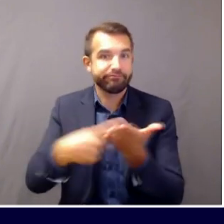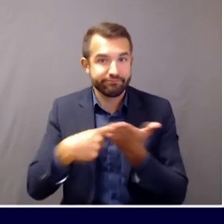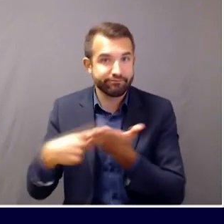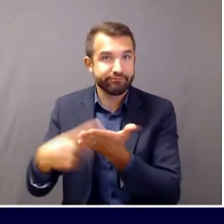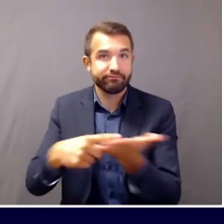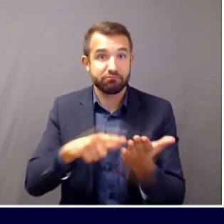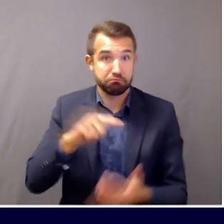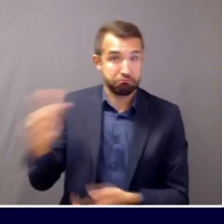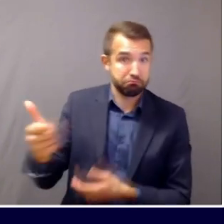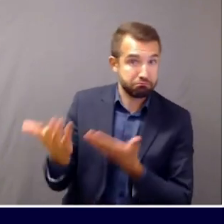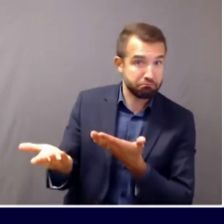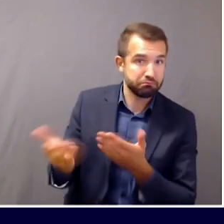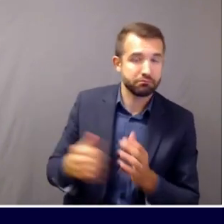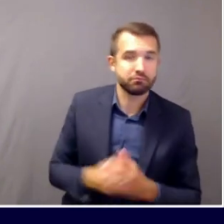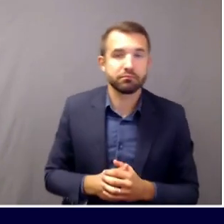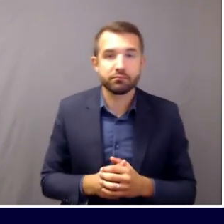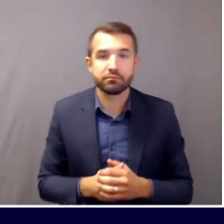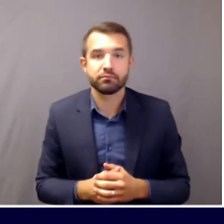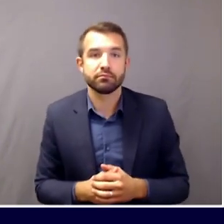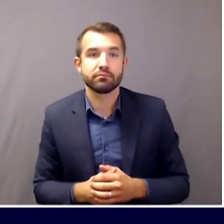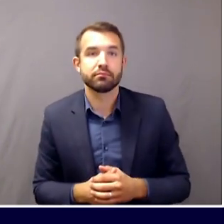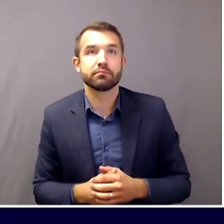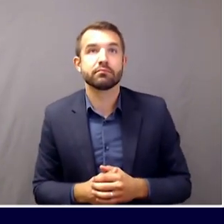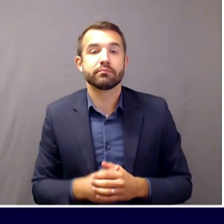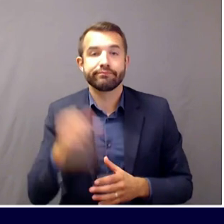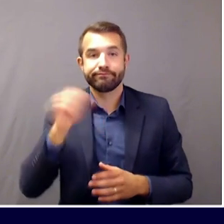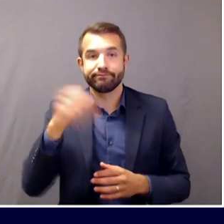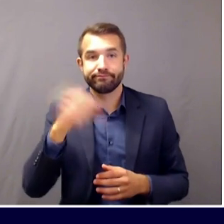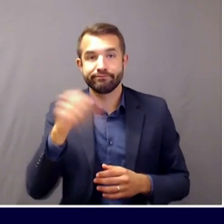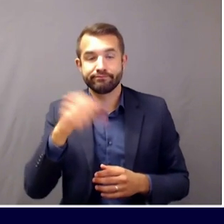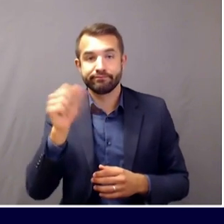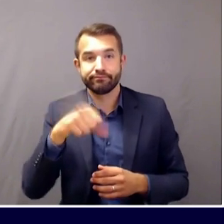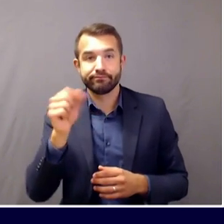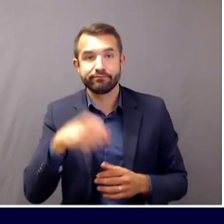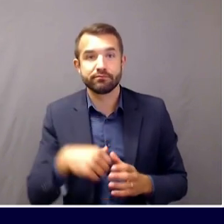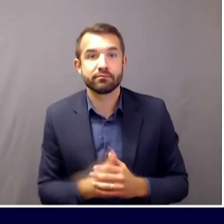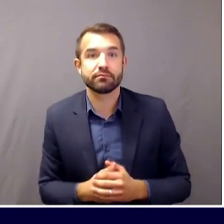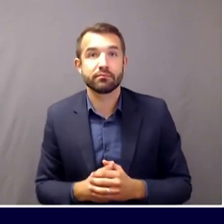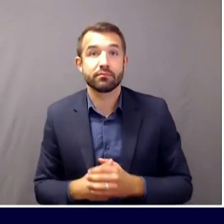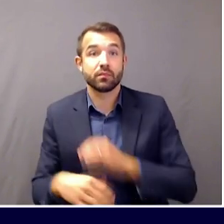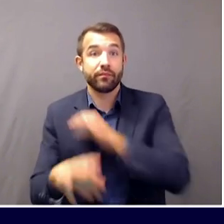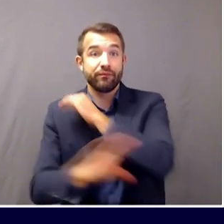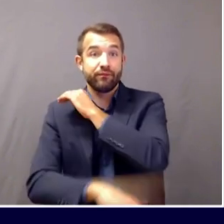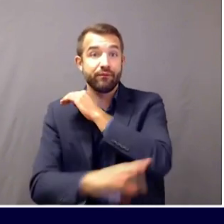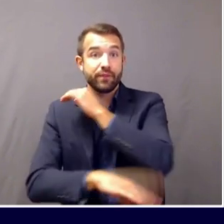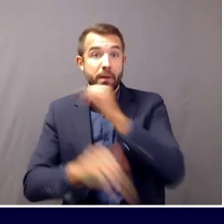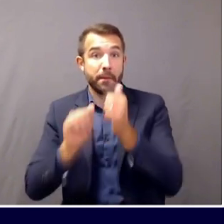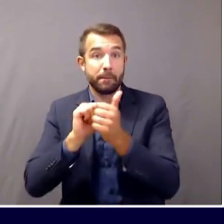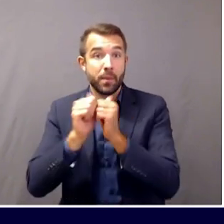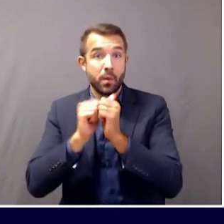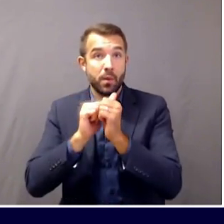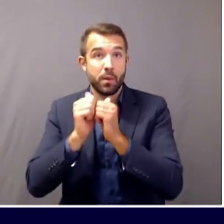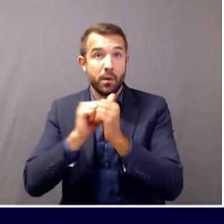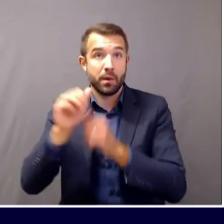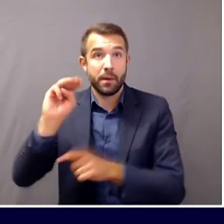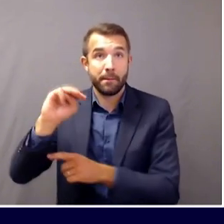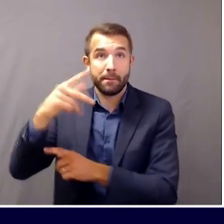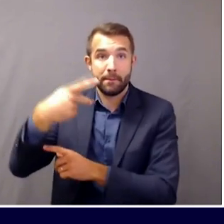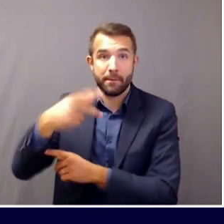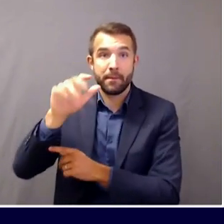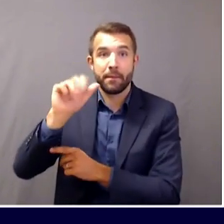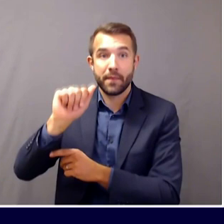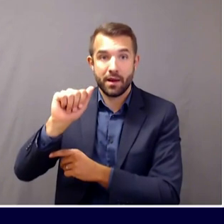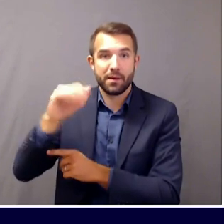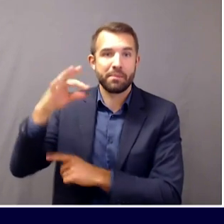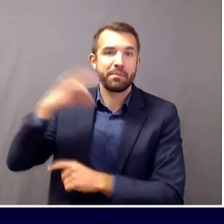On the topic of fall sports, our understanding is the Maine Principals Association has delayed the start of fall